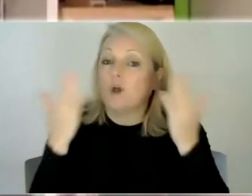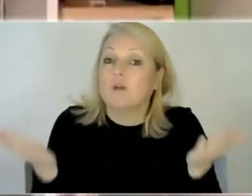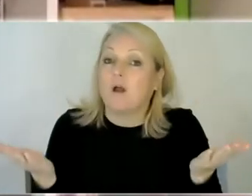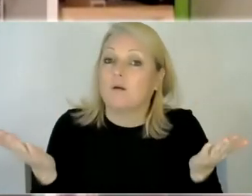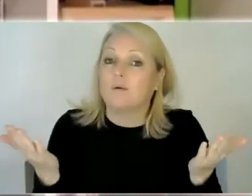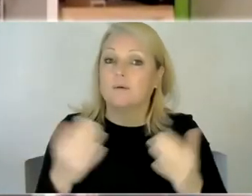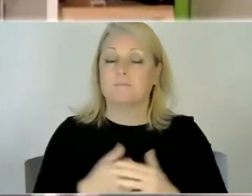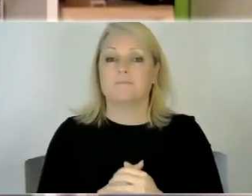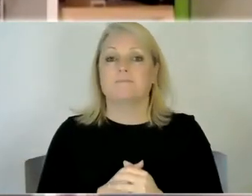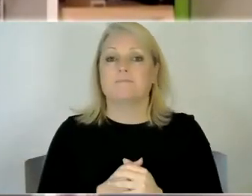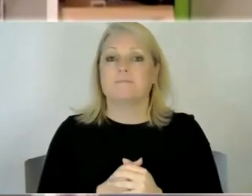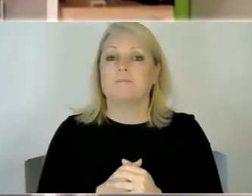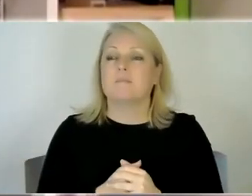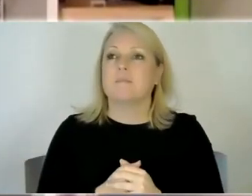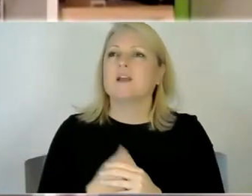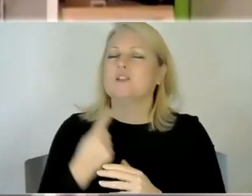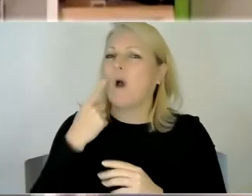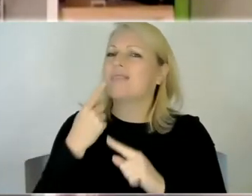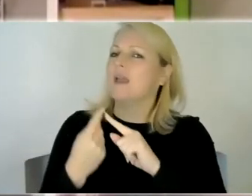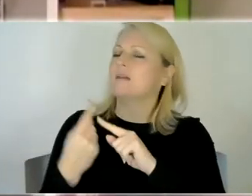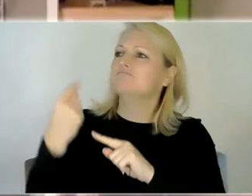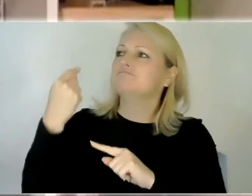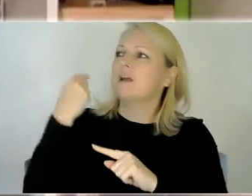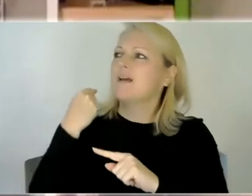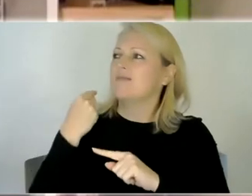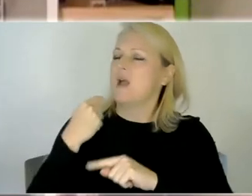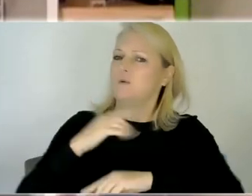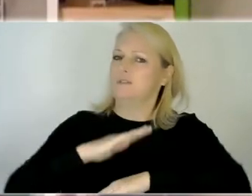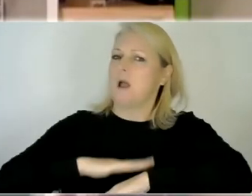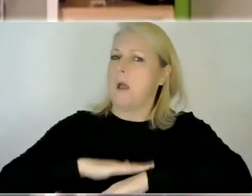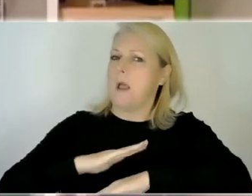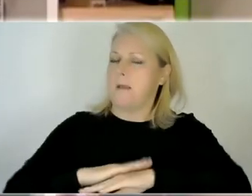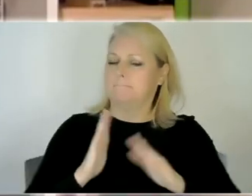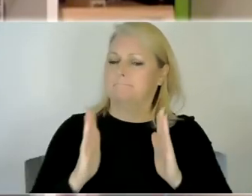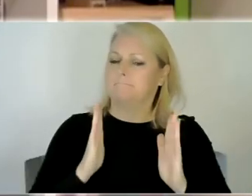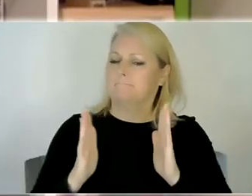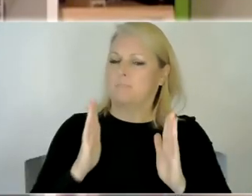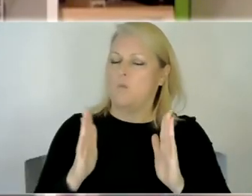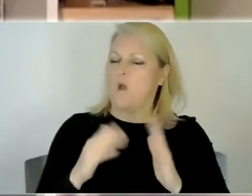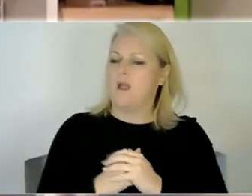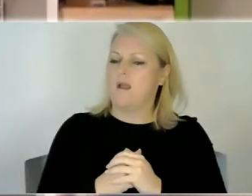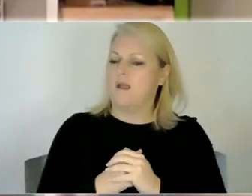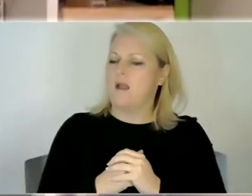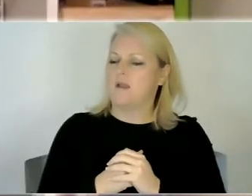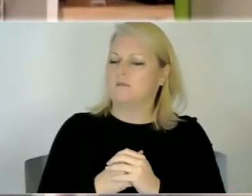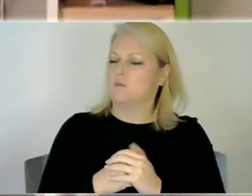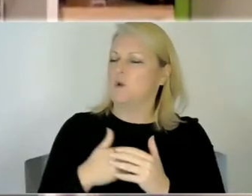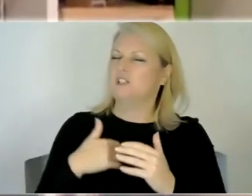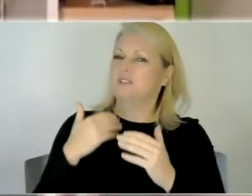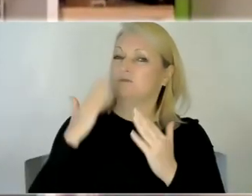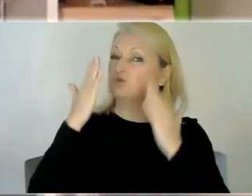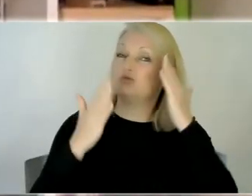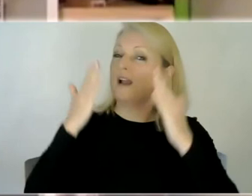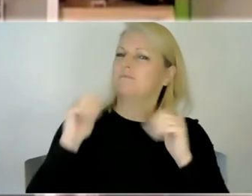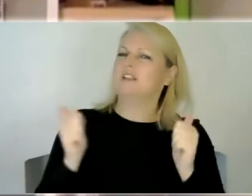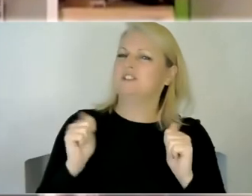was a period there where it was just it felt too much to even you know dream that they'd talk because you're going to